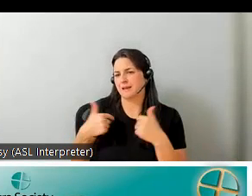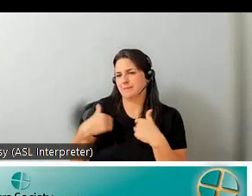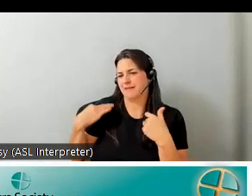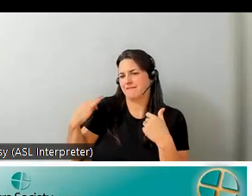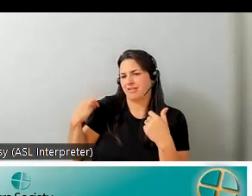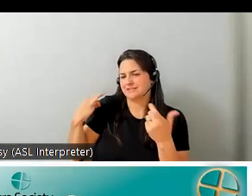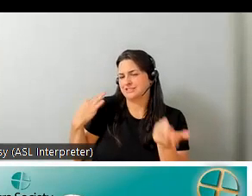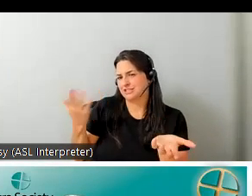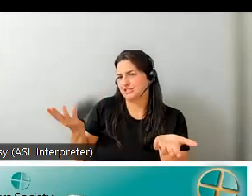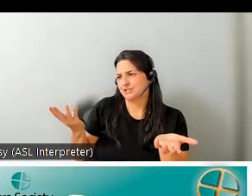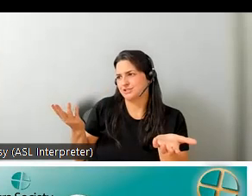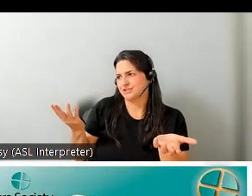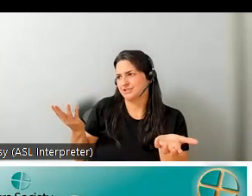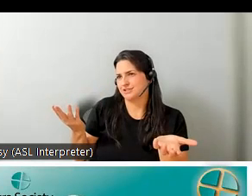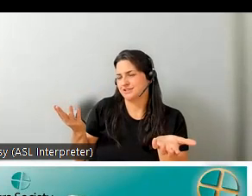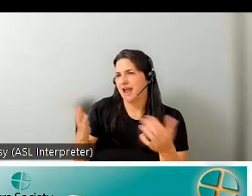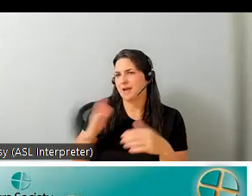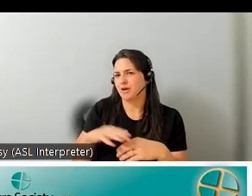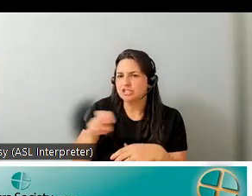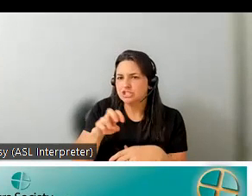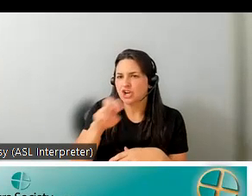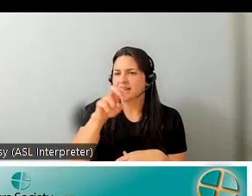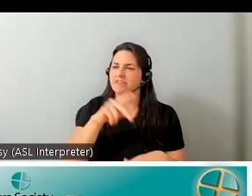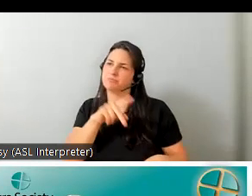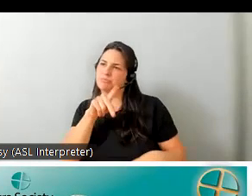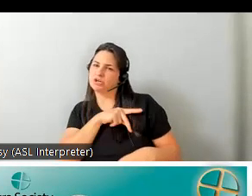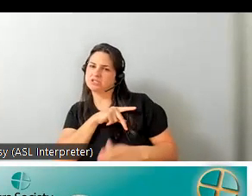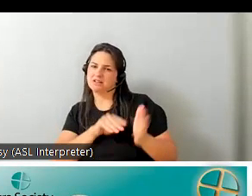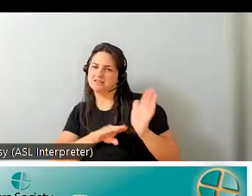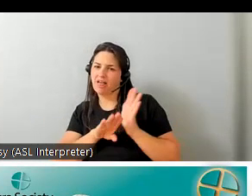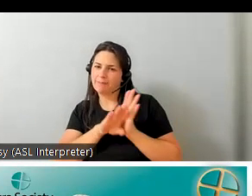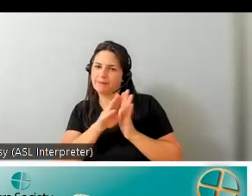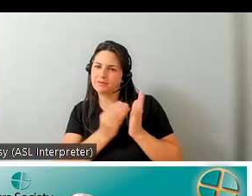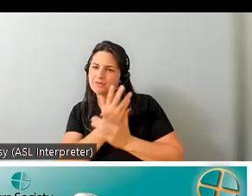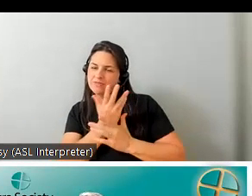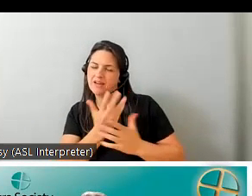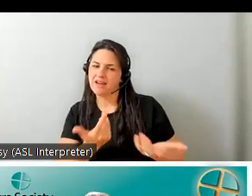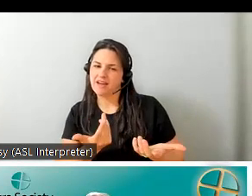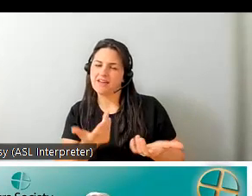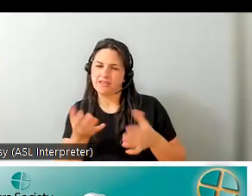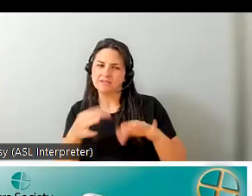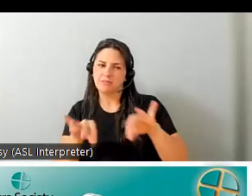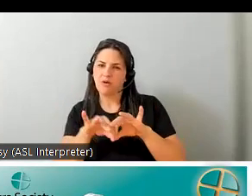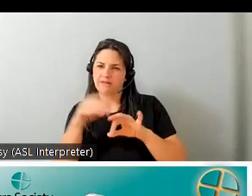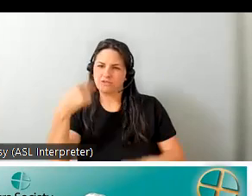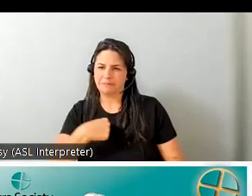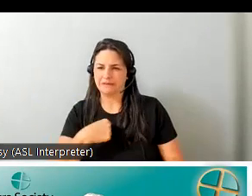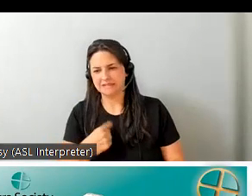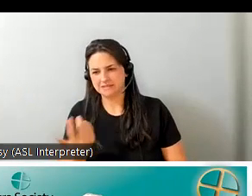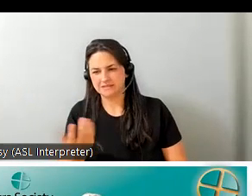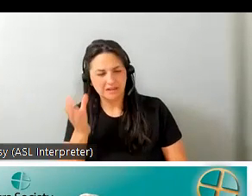and being on a journey of sort of personal development uh that's that's what's in it for me